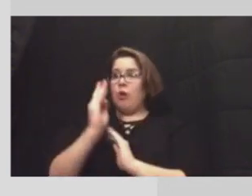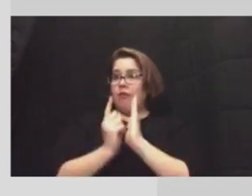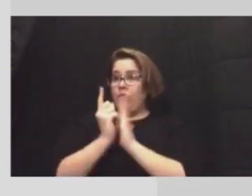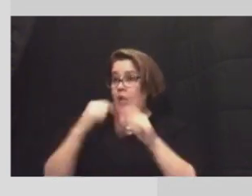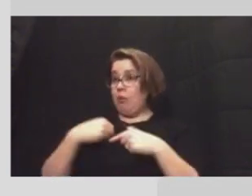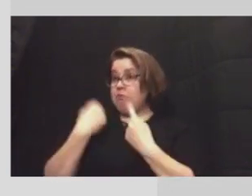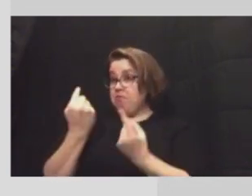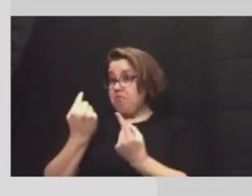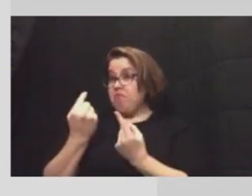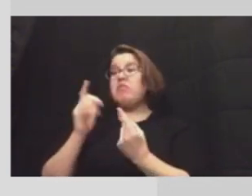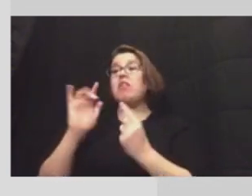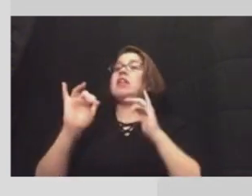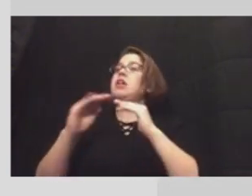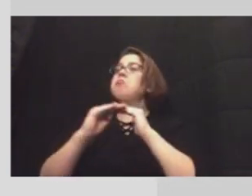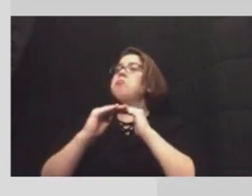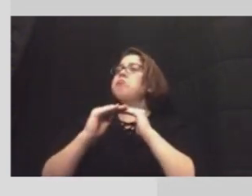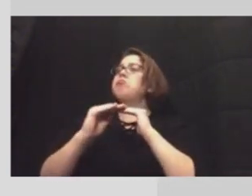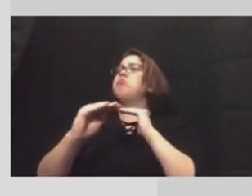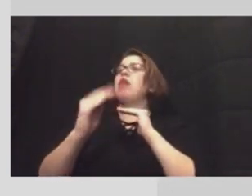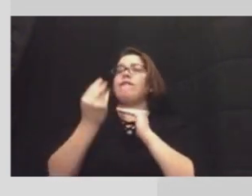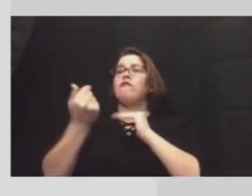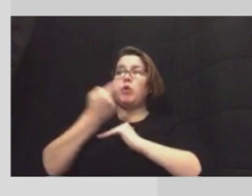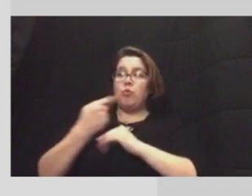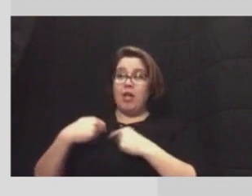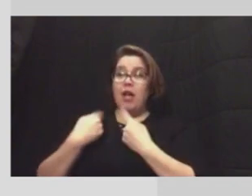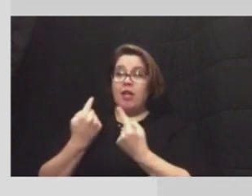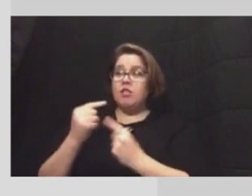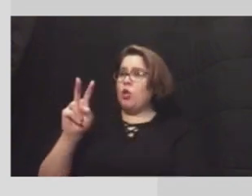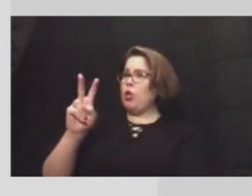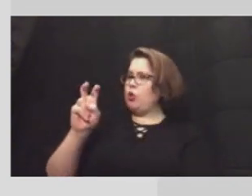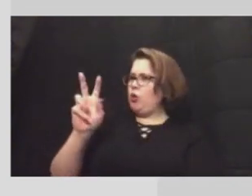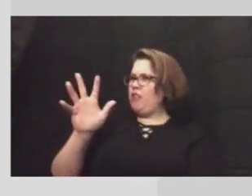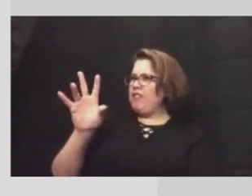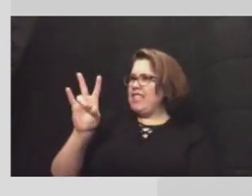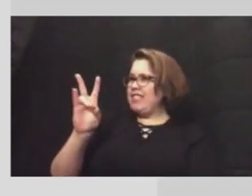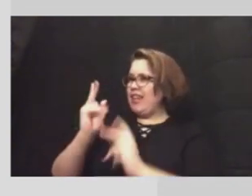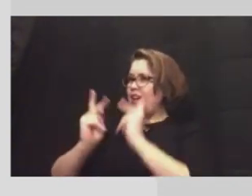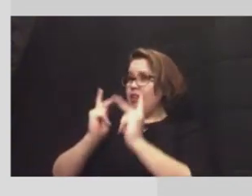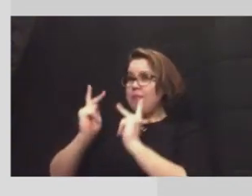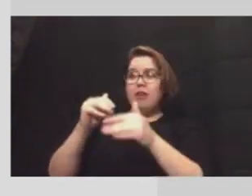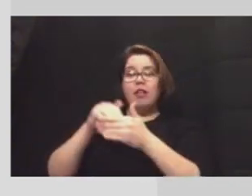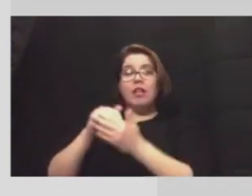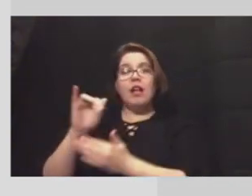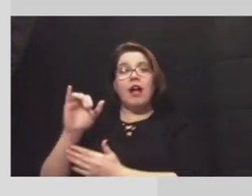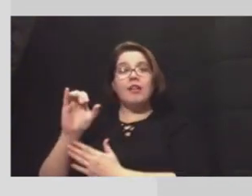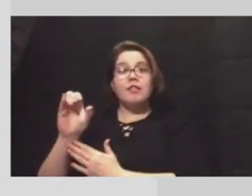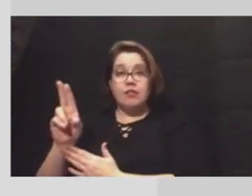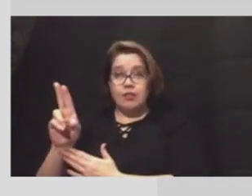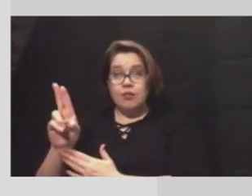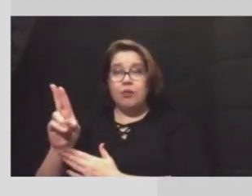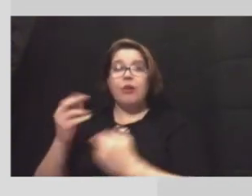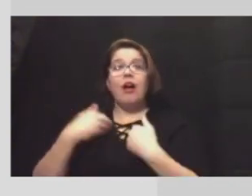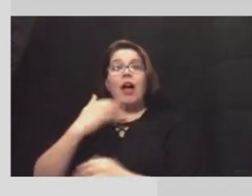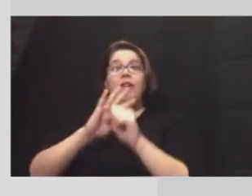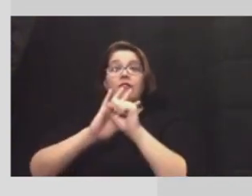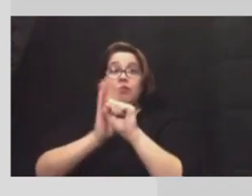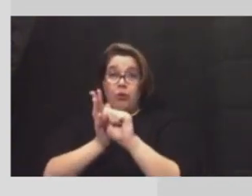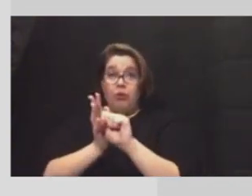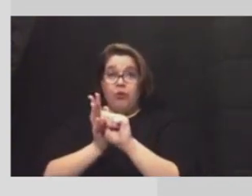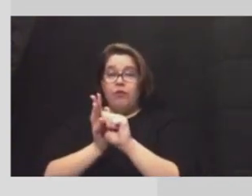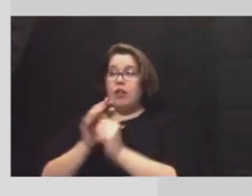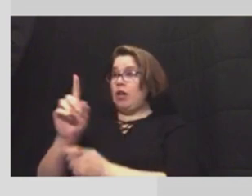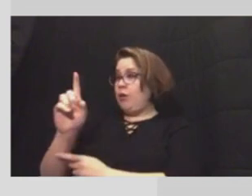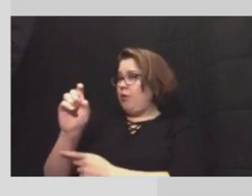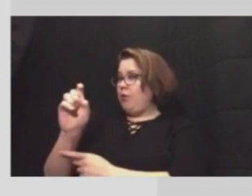hours which has remained stable over the last few days 257 patients are in the ICU with COVID-19 and